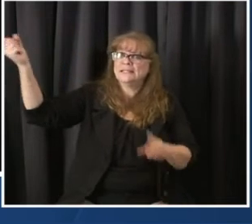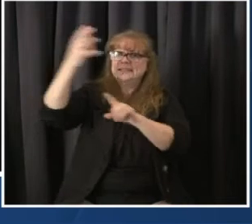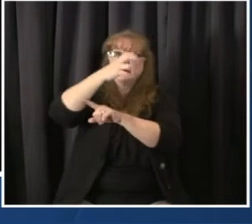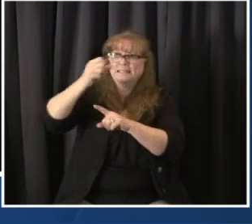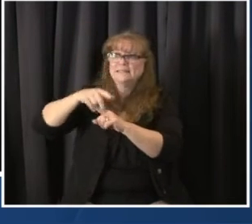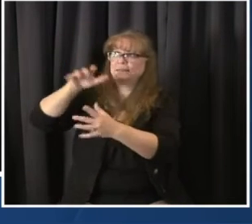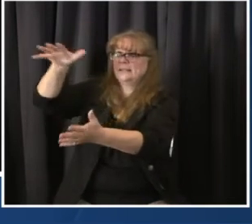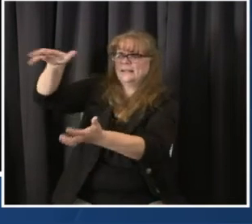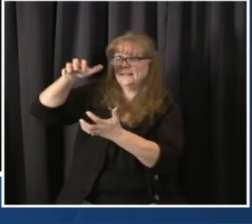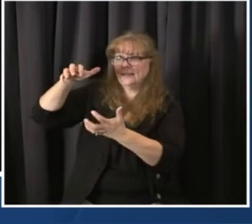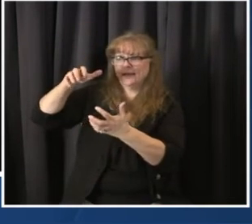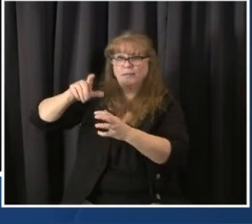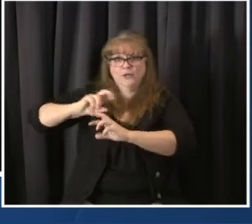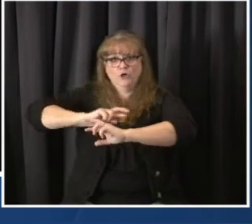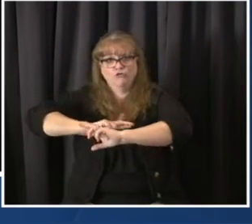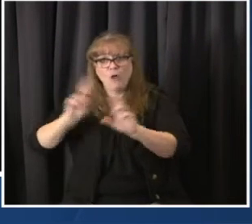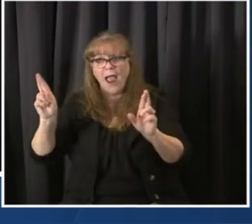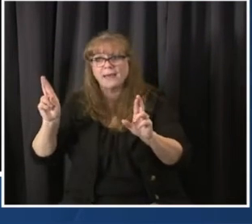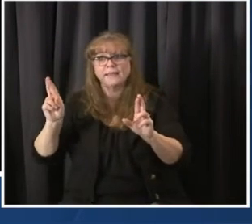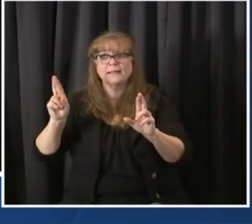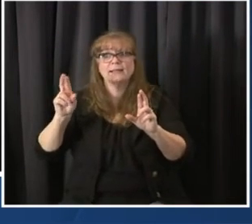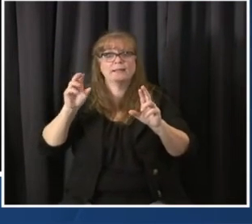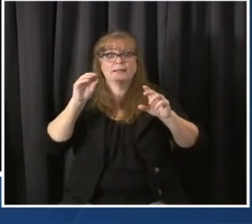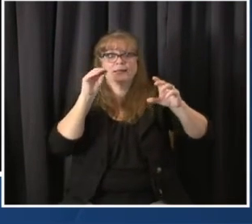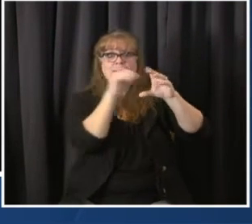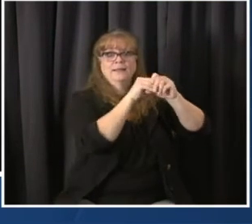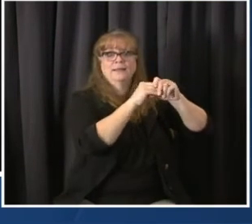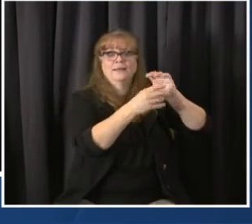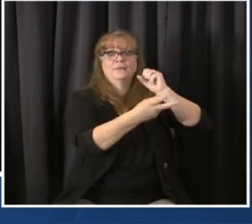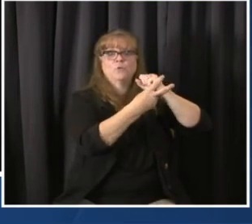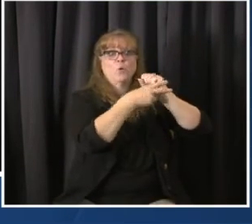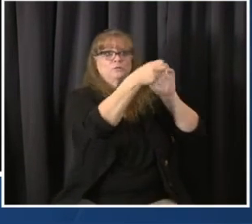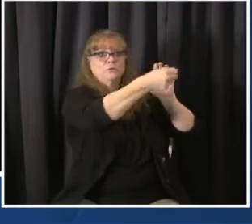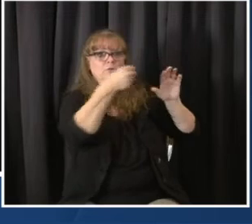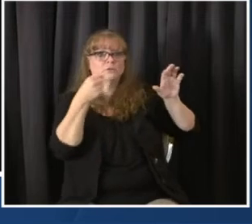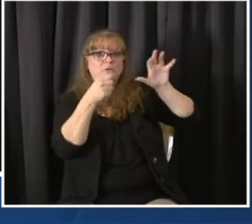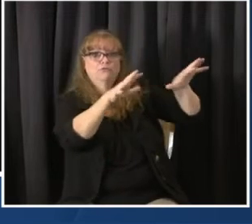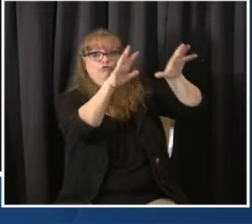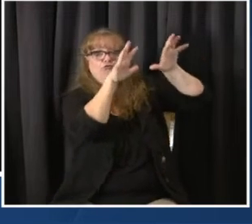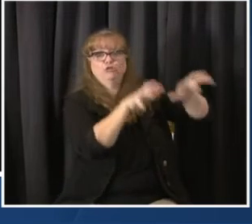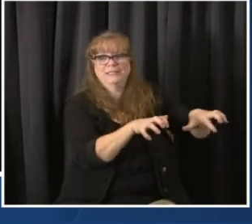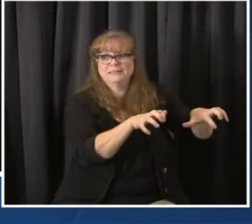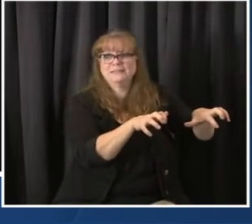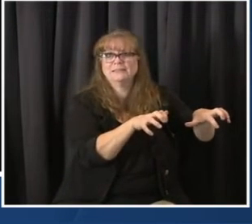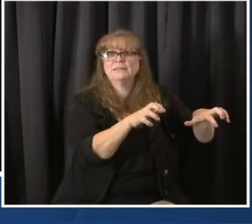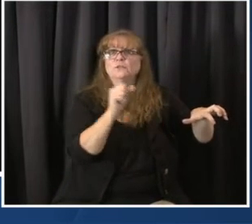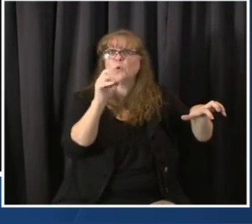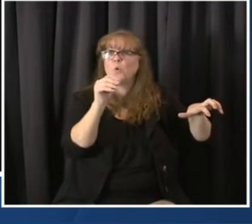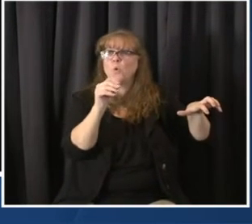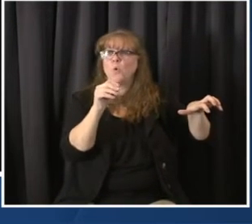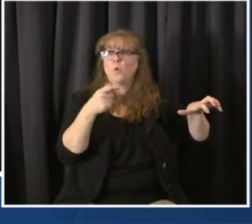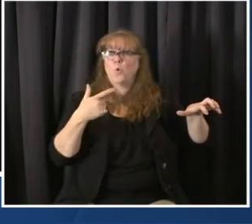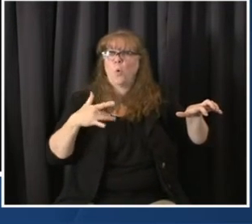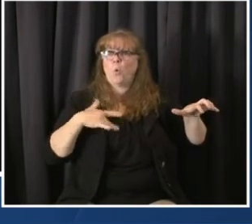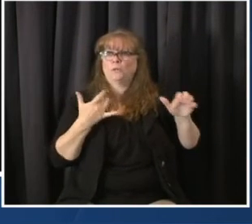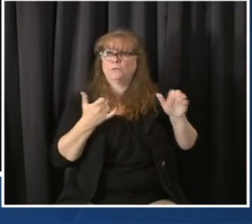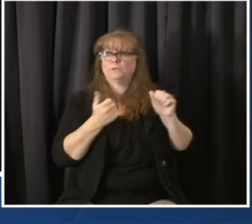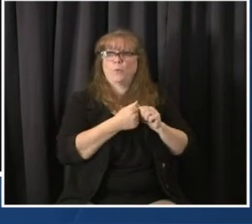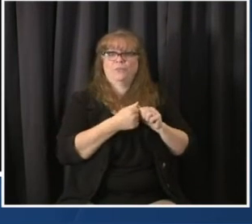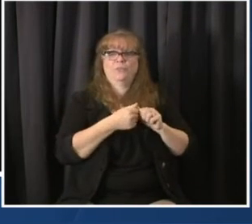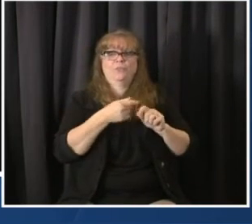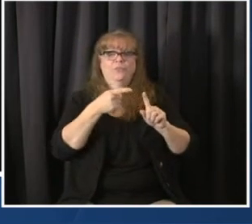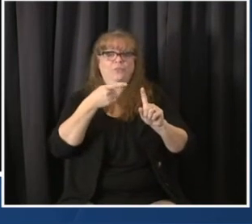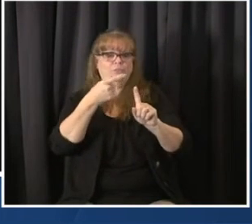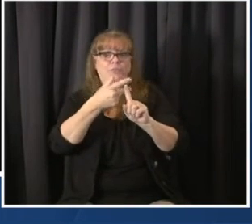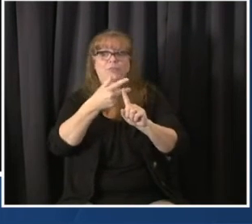What are what is the situation with needles and syringes, for example? Thank you, sir. So many questions. I hope I can remember them all.